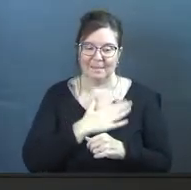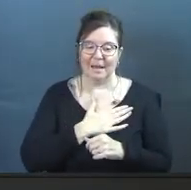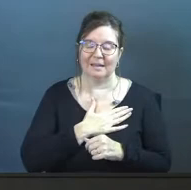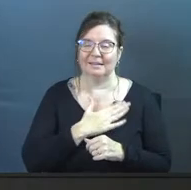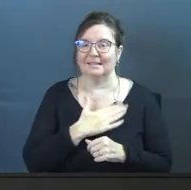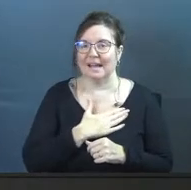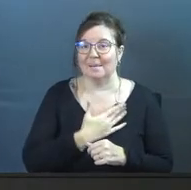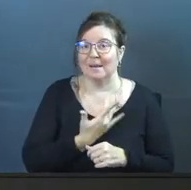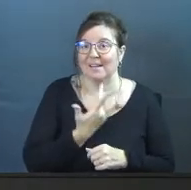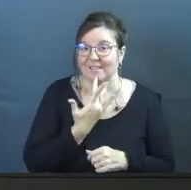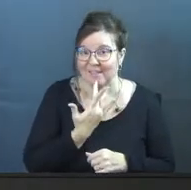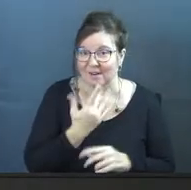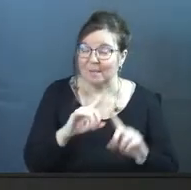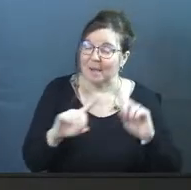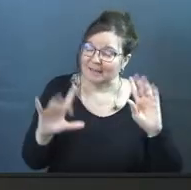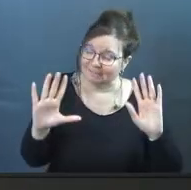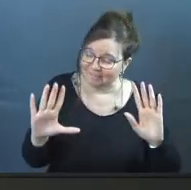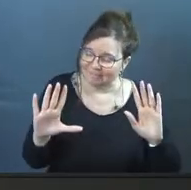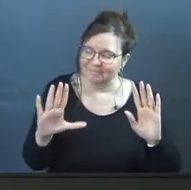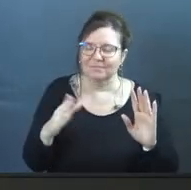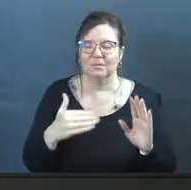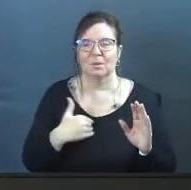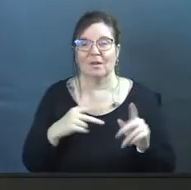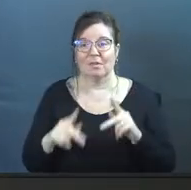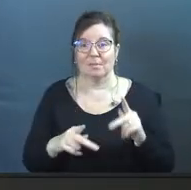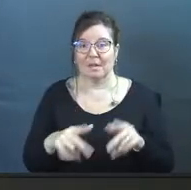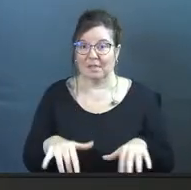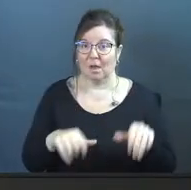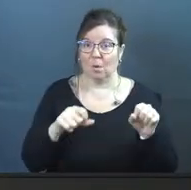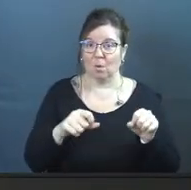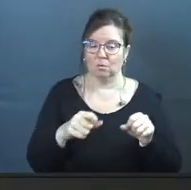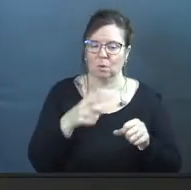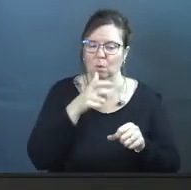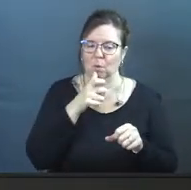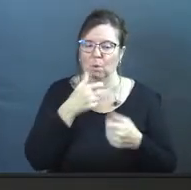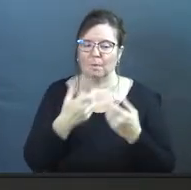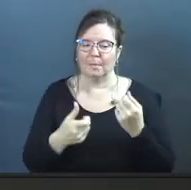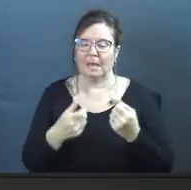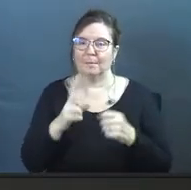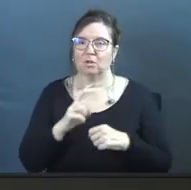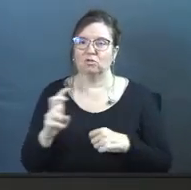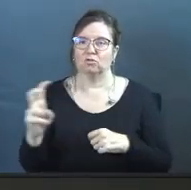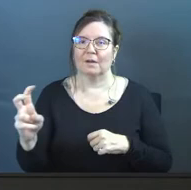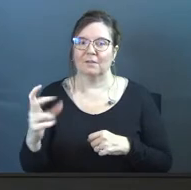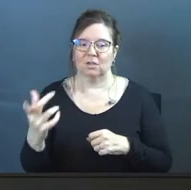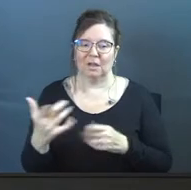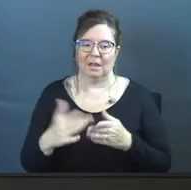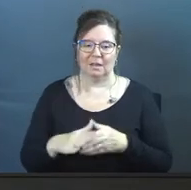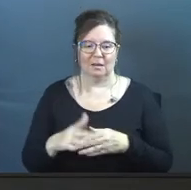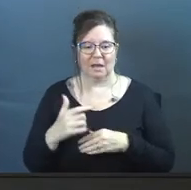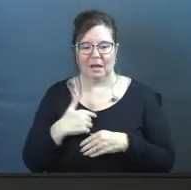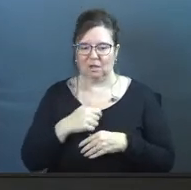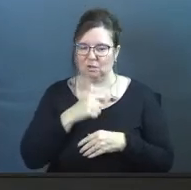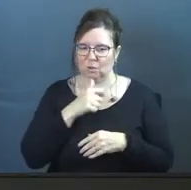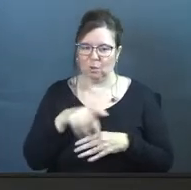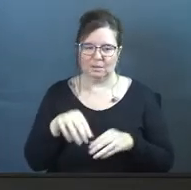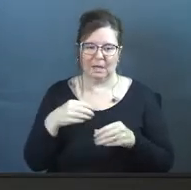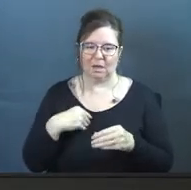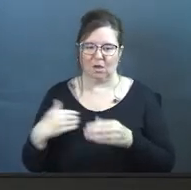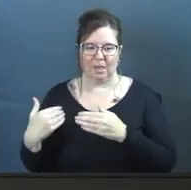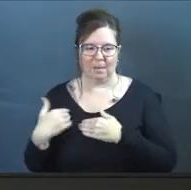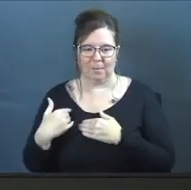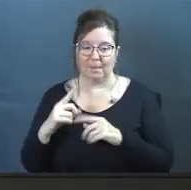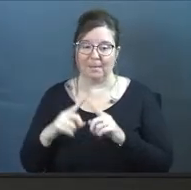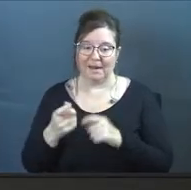uh, not my favorite, but, uh, but you have the people that host and who are maybe the travelers. Like you're like, man, I do not take on that